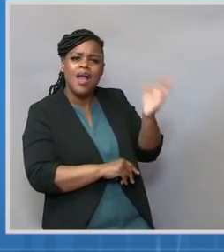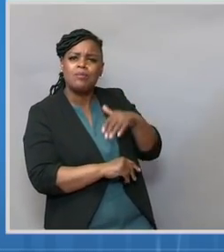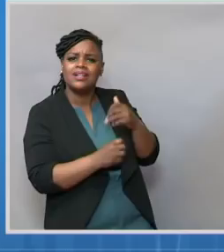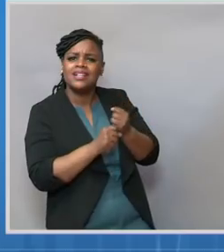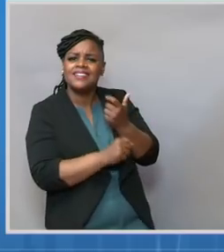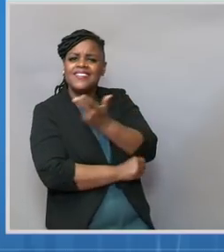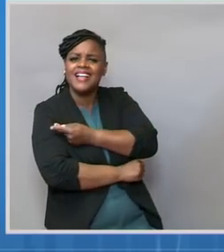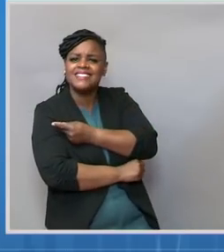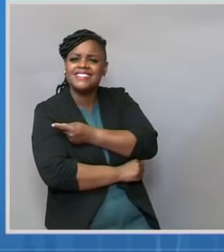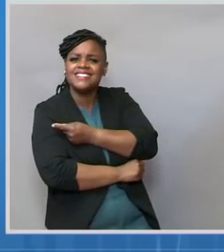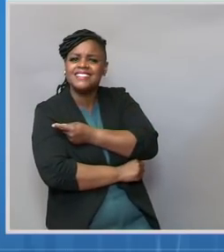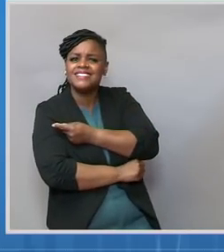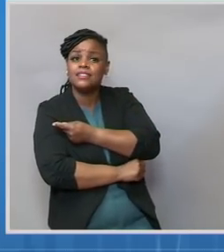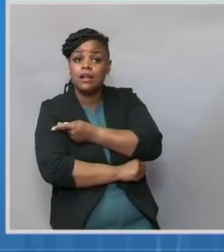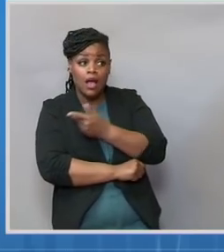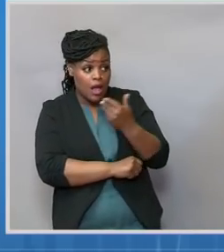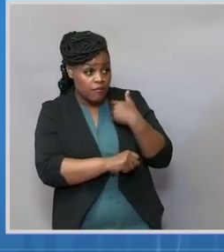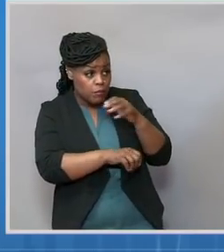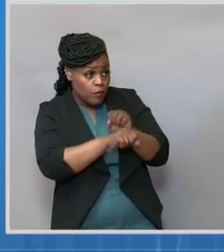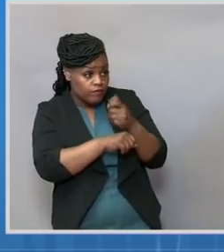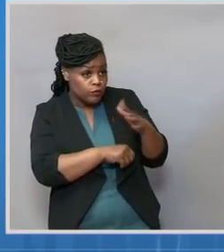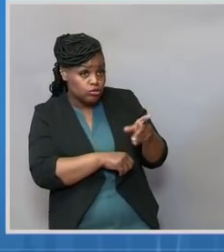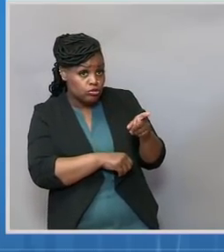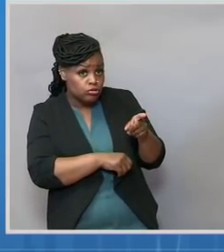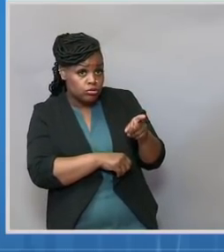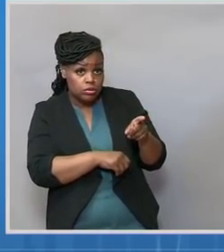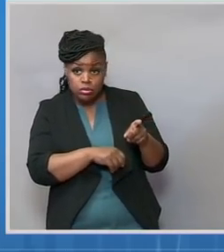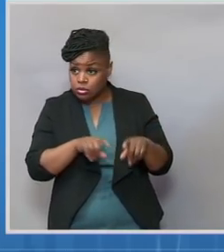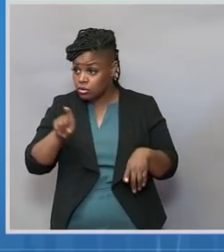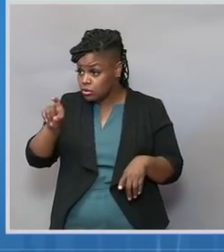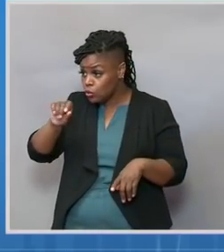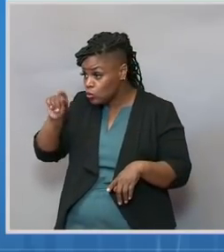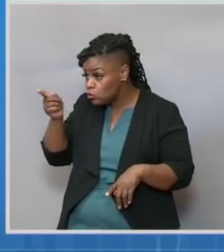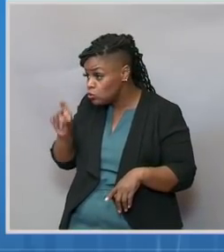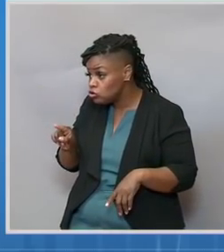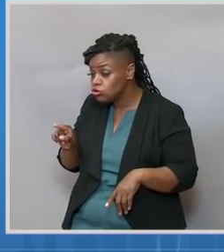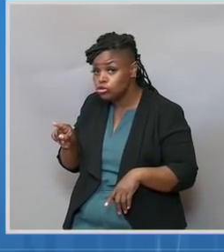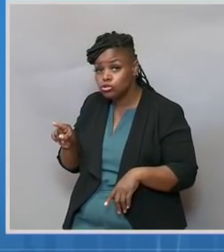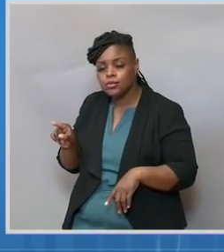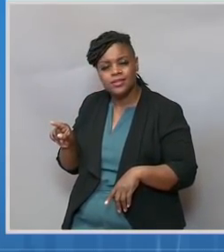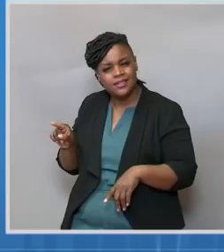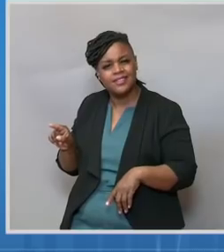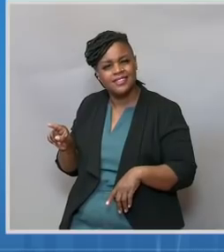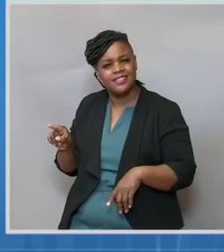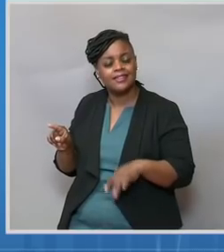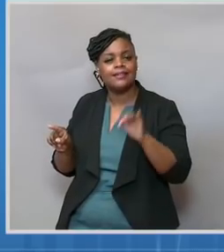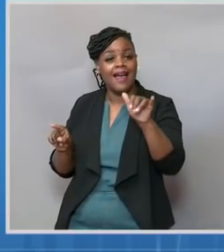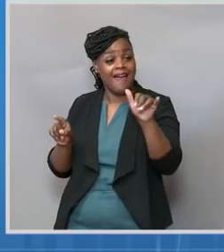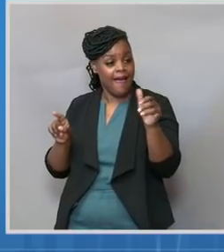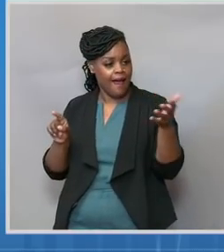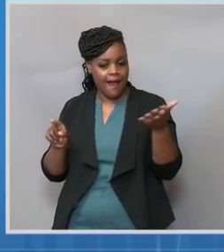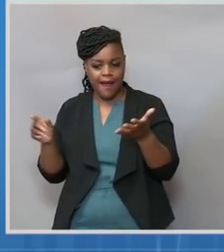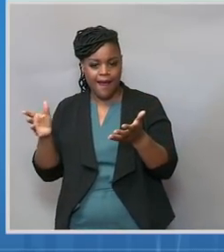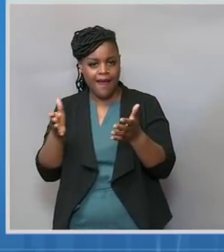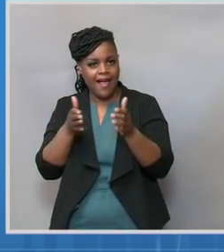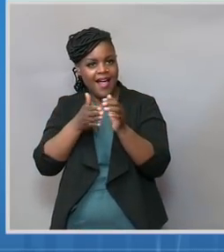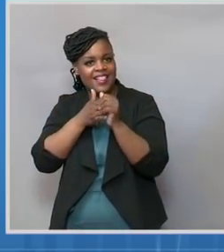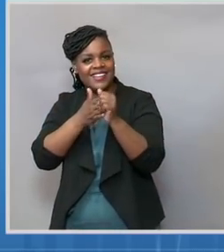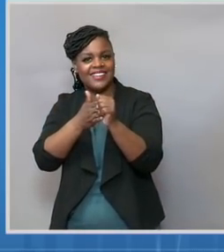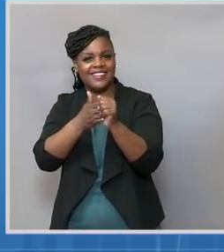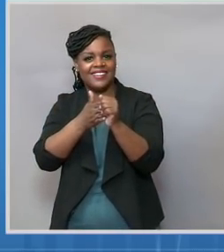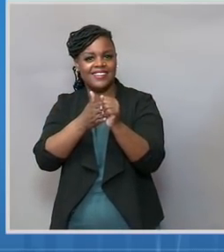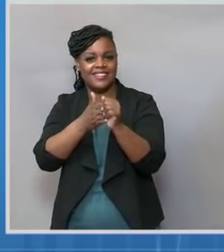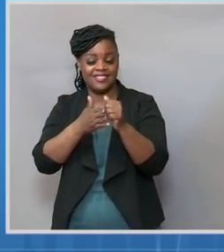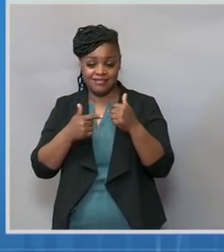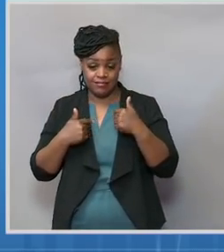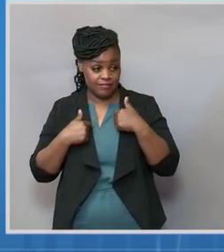an appointment, help them get answers to their questions, and lead by example and show them that you are getting vaccinated too. If we do